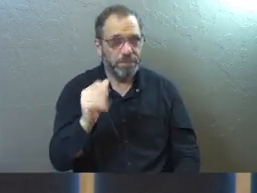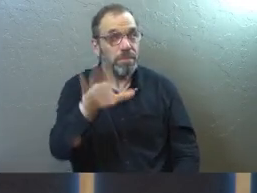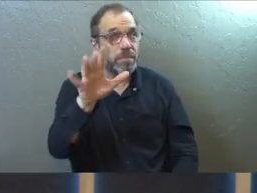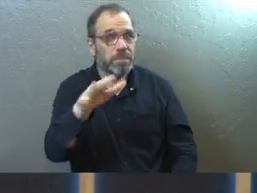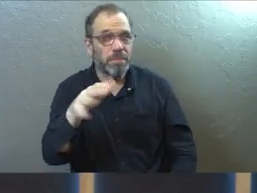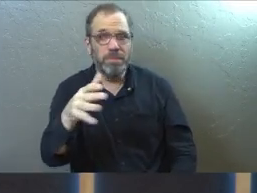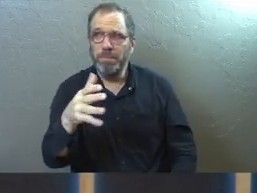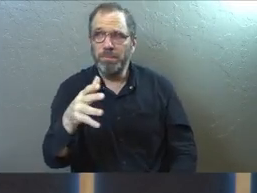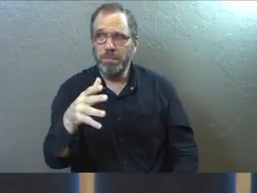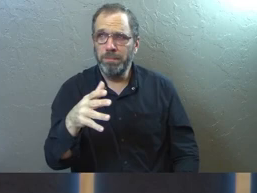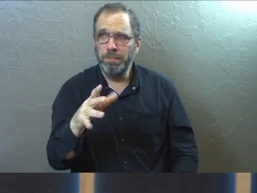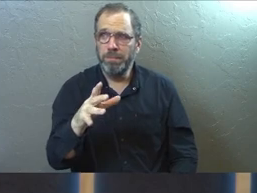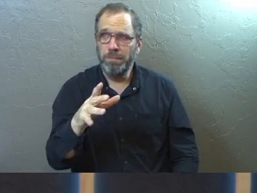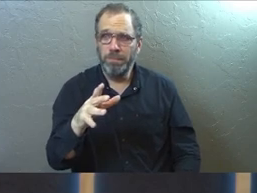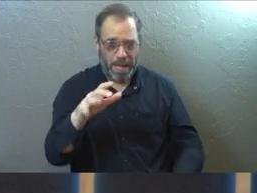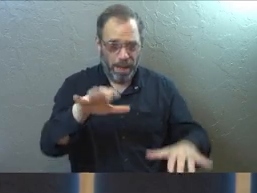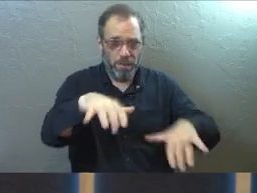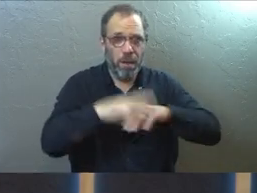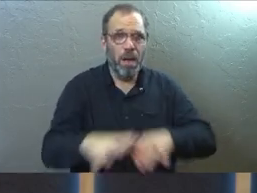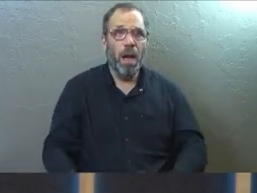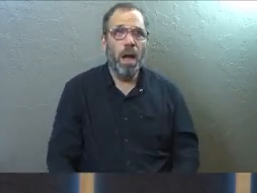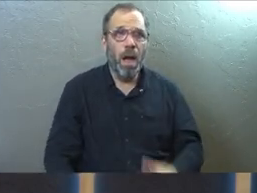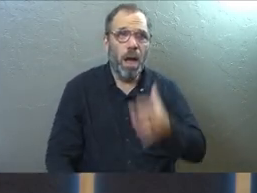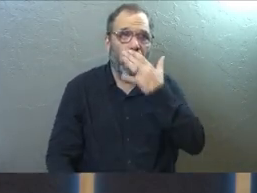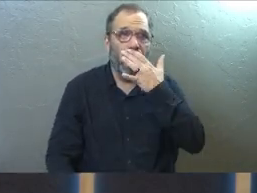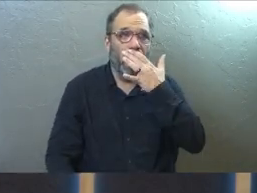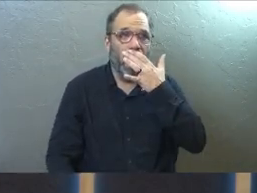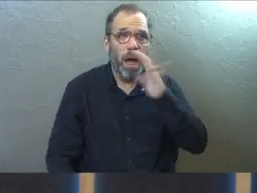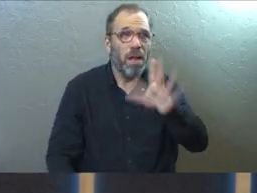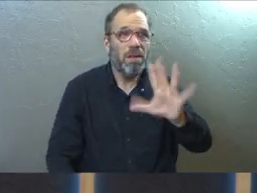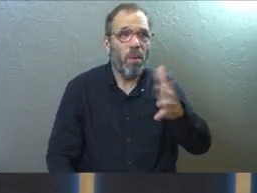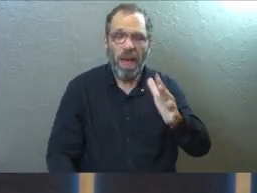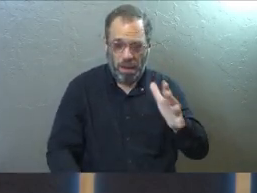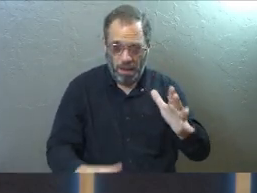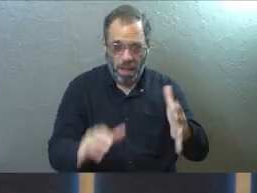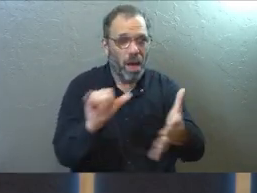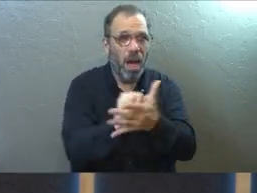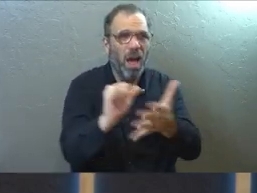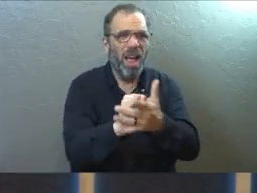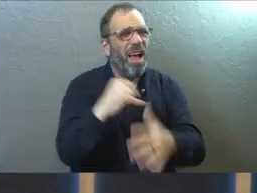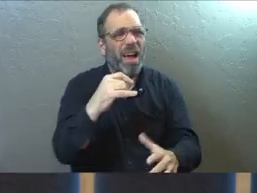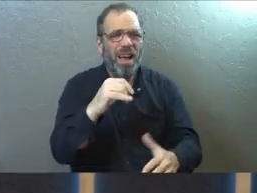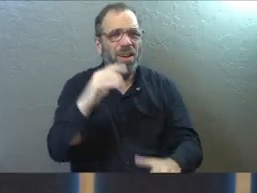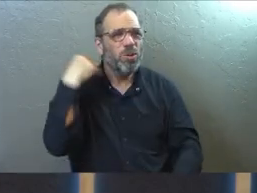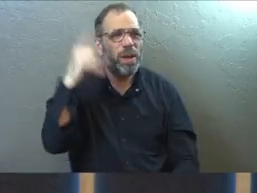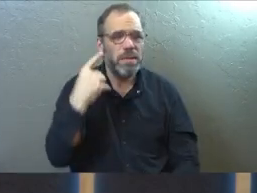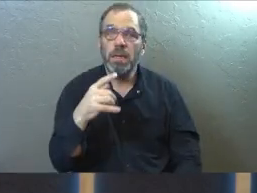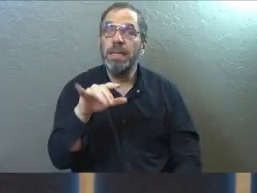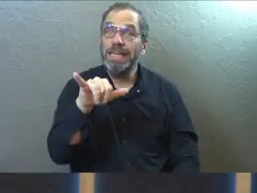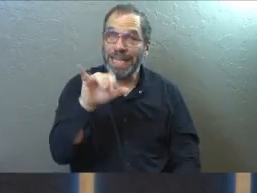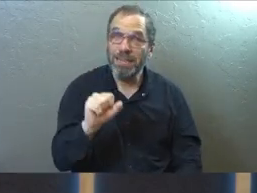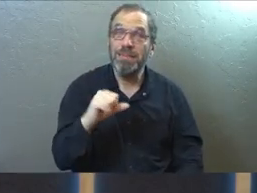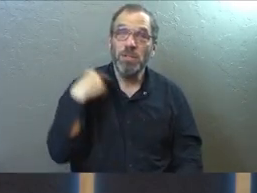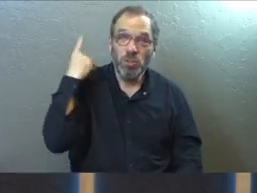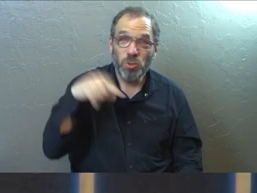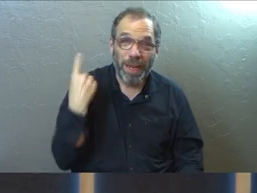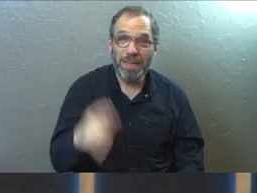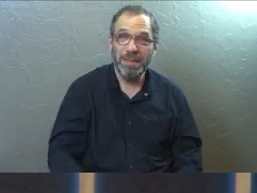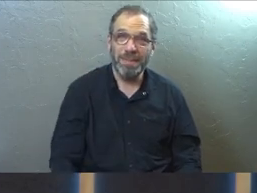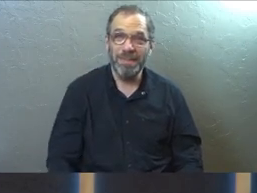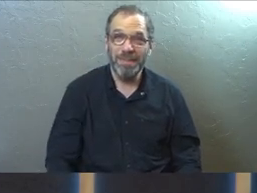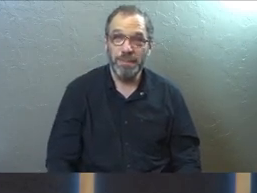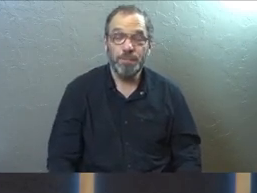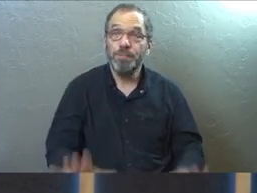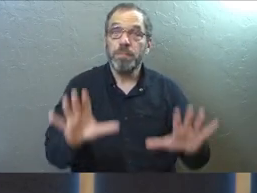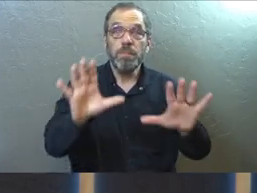Now I just lost like 80% of the room because you're like, that's nuts. It is nuts. It is